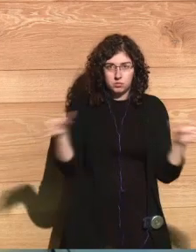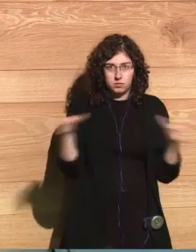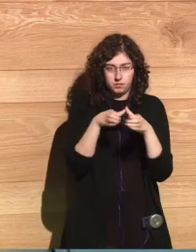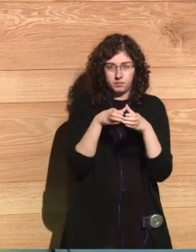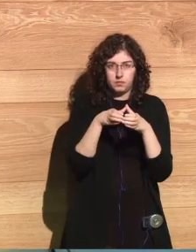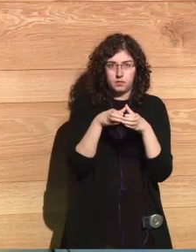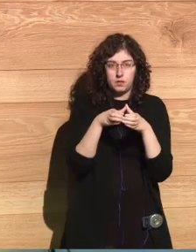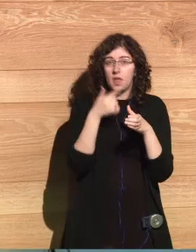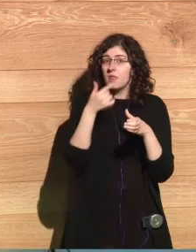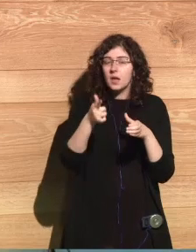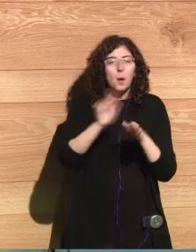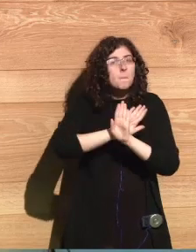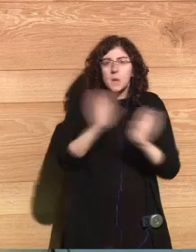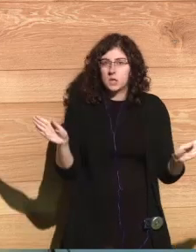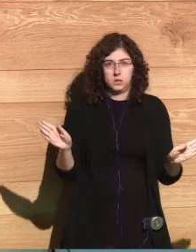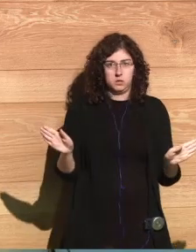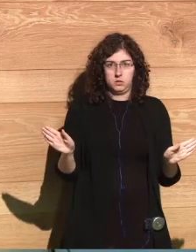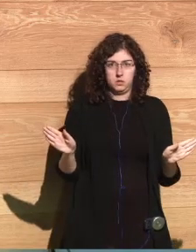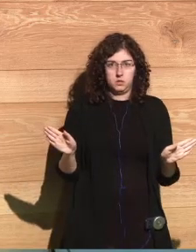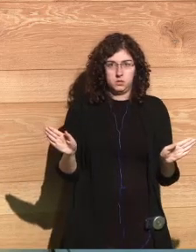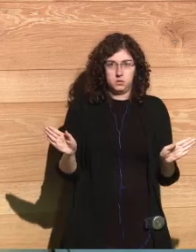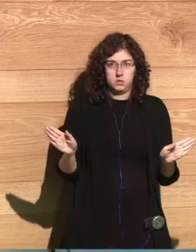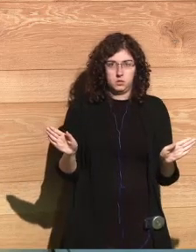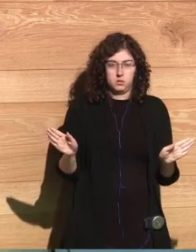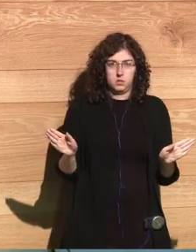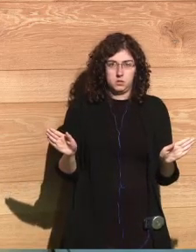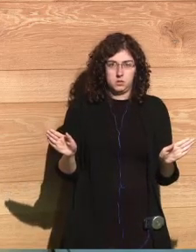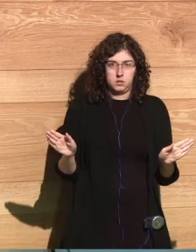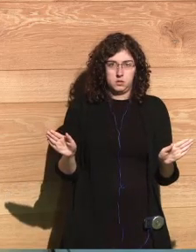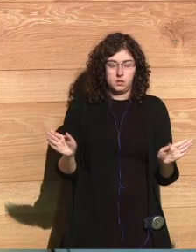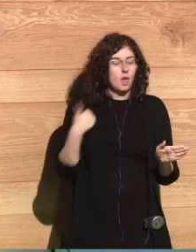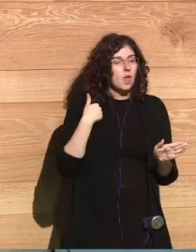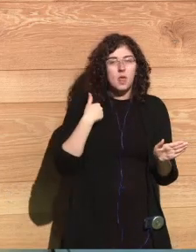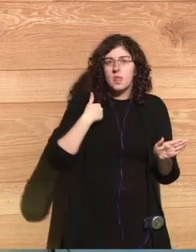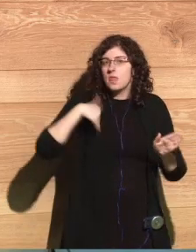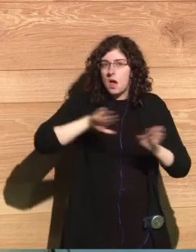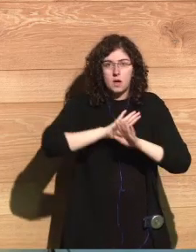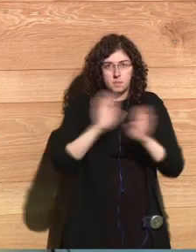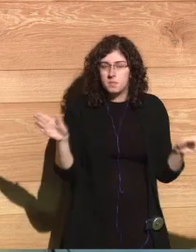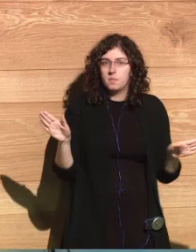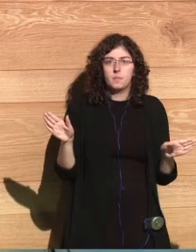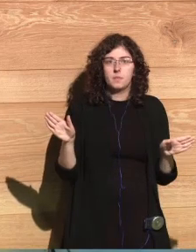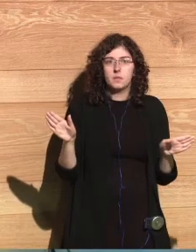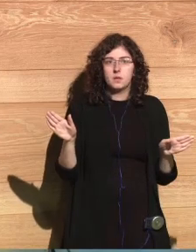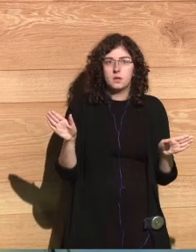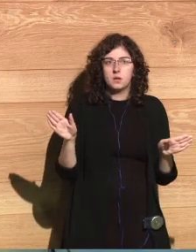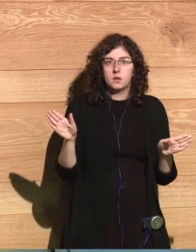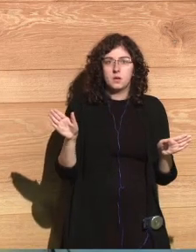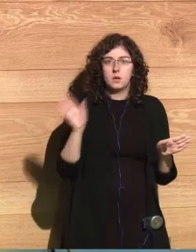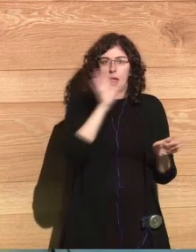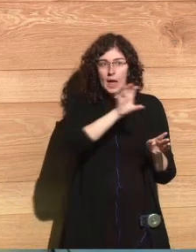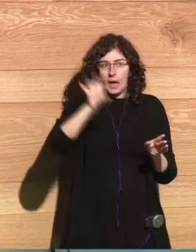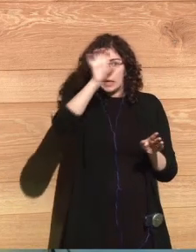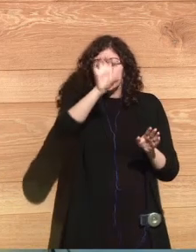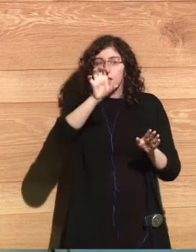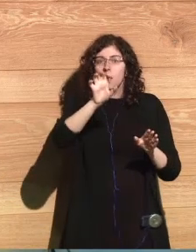enough to the nuclear weapon-armed states. You know, nine nations, starting with the